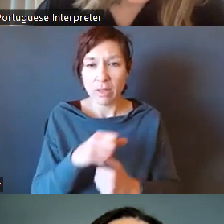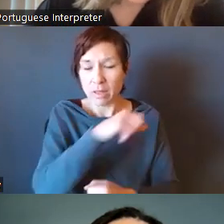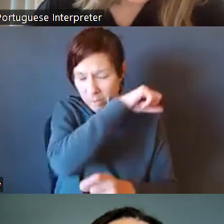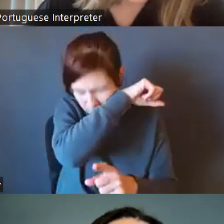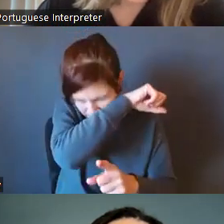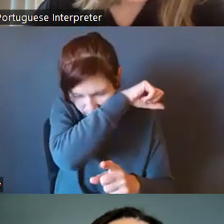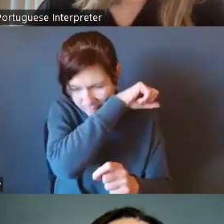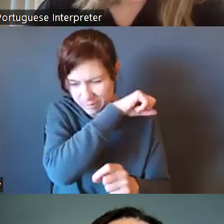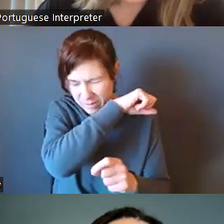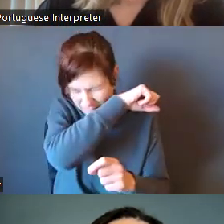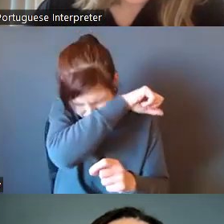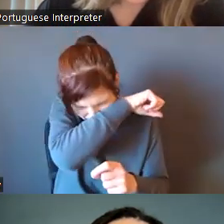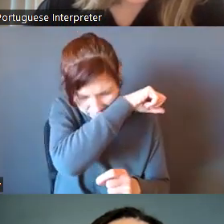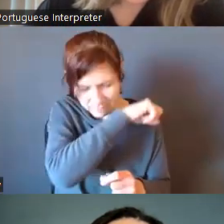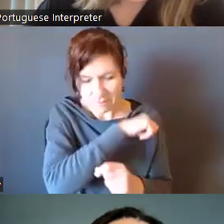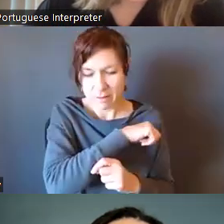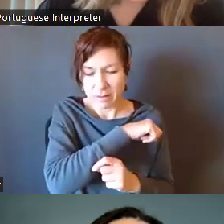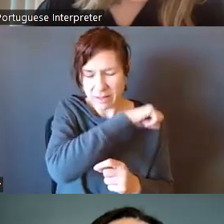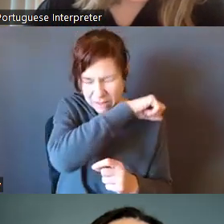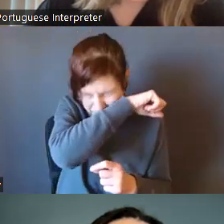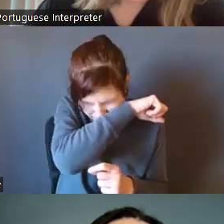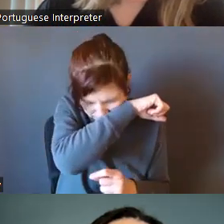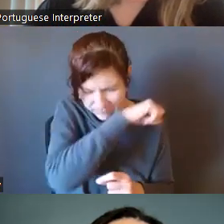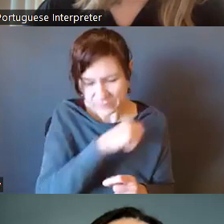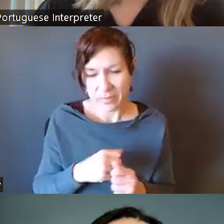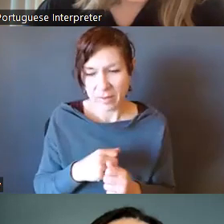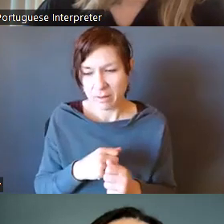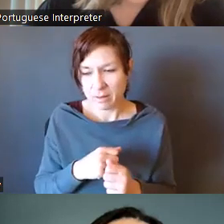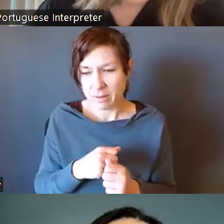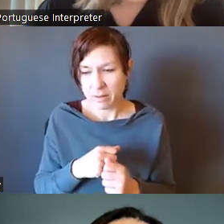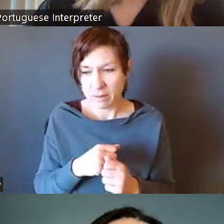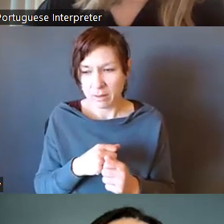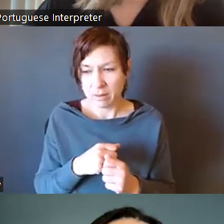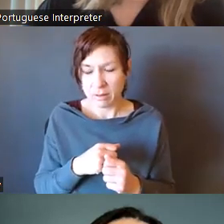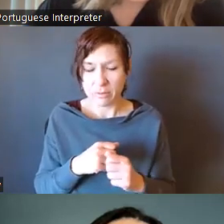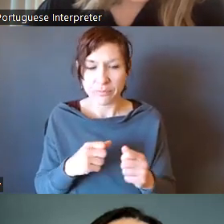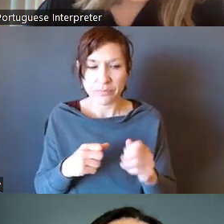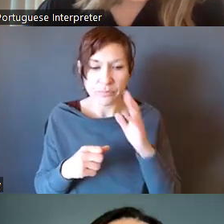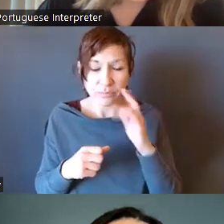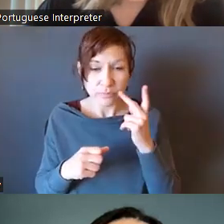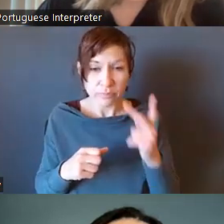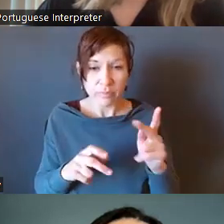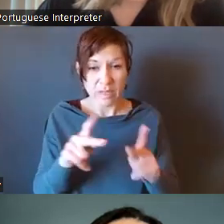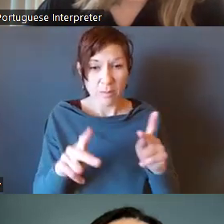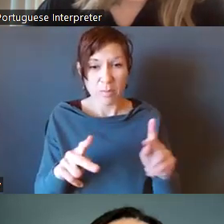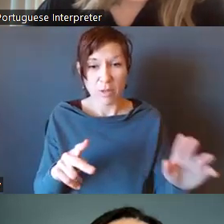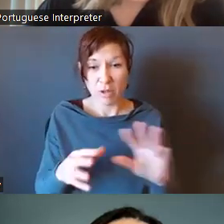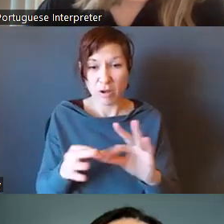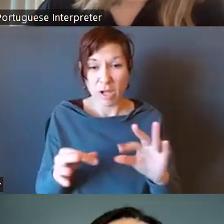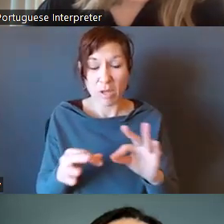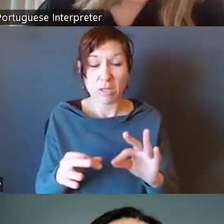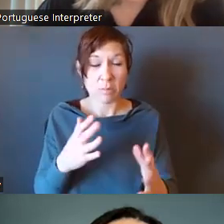of the public comments they could take in and amend their own strategies with. And then